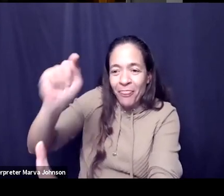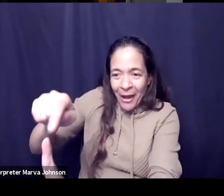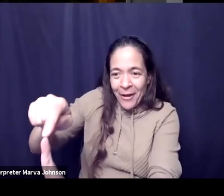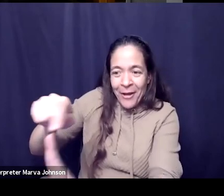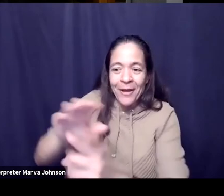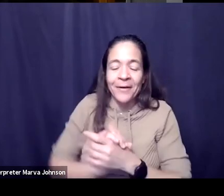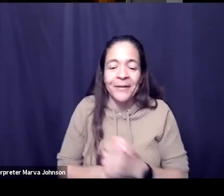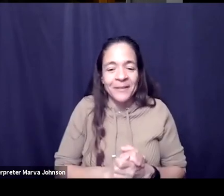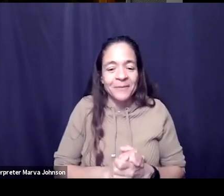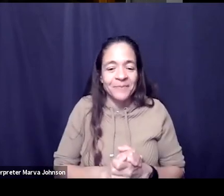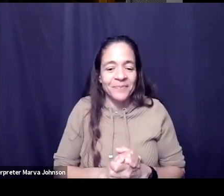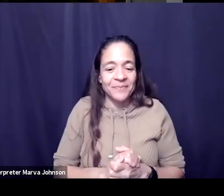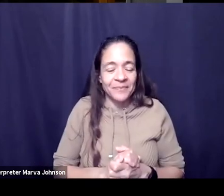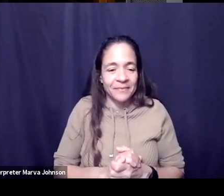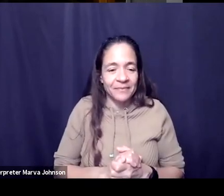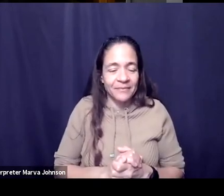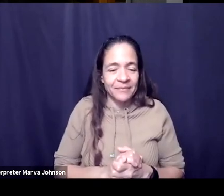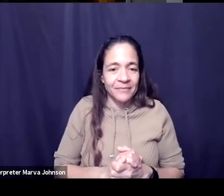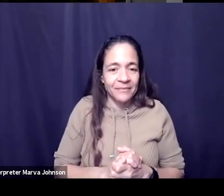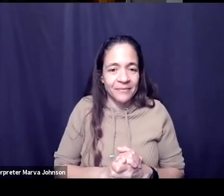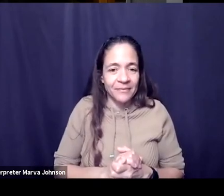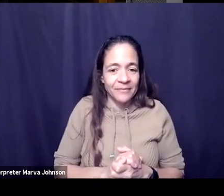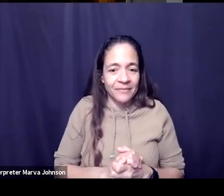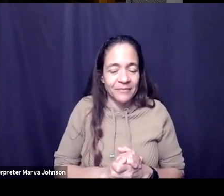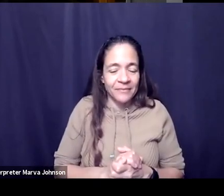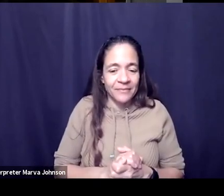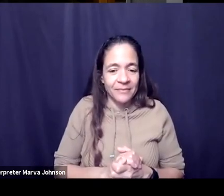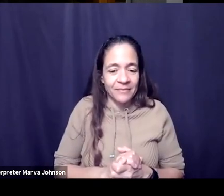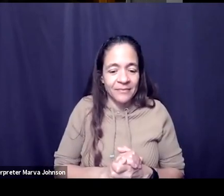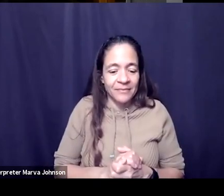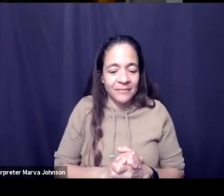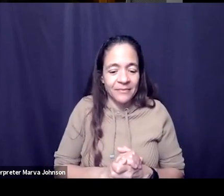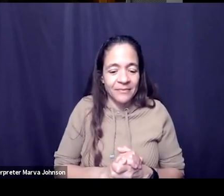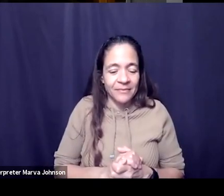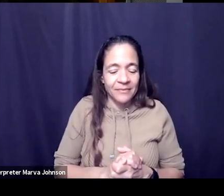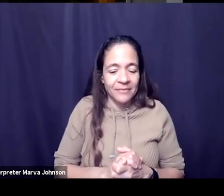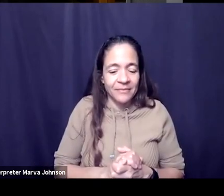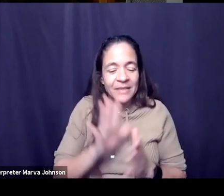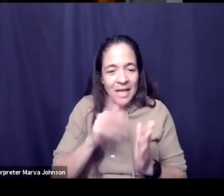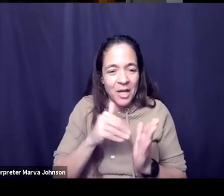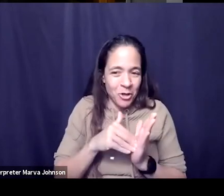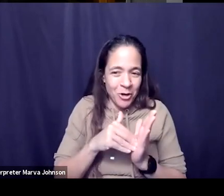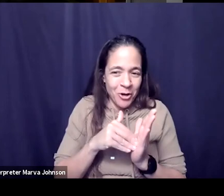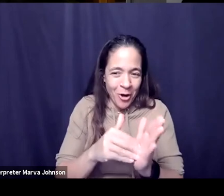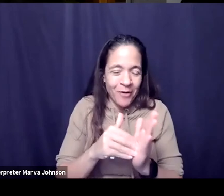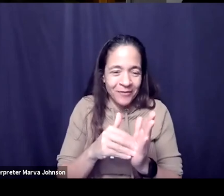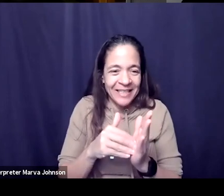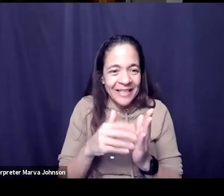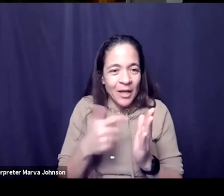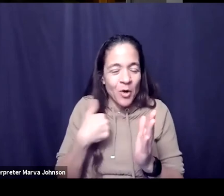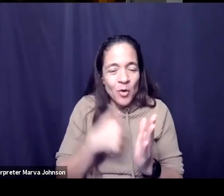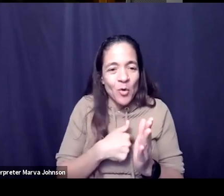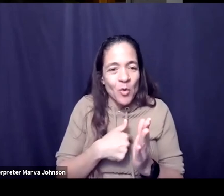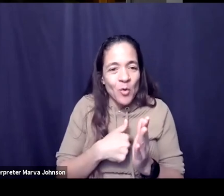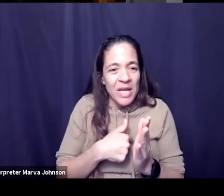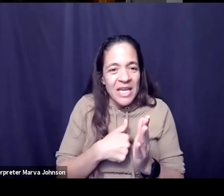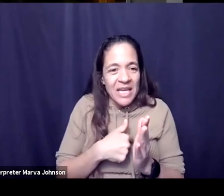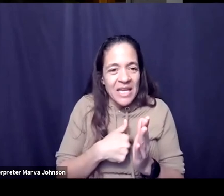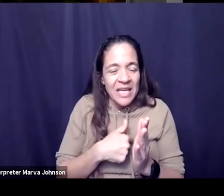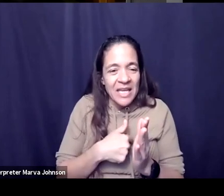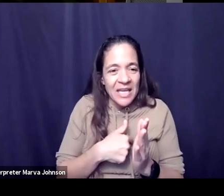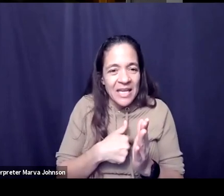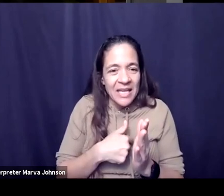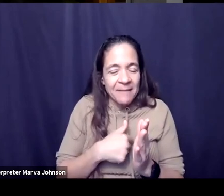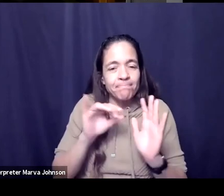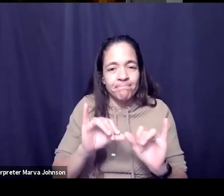oftentimes you know forget that like there's a very powerful thing of just inviting people you know there's this idea i